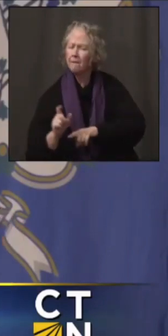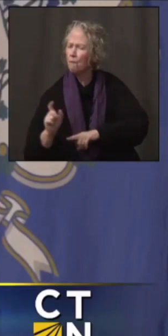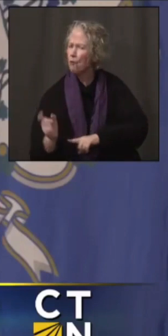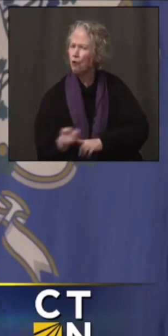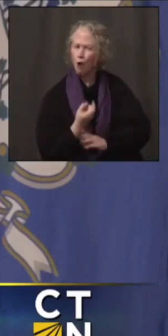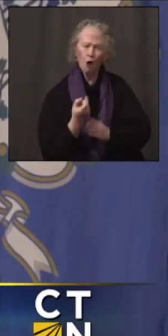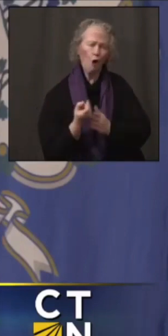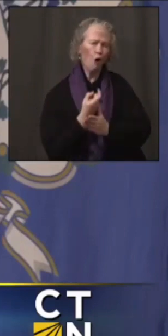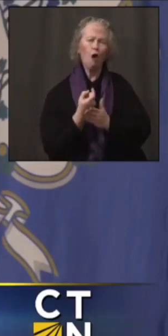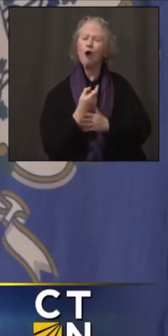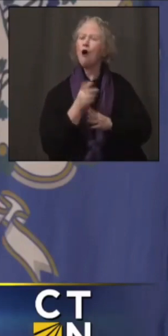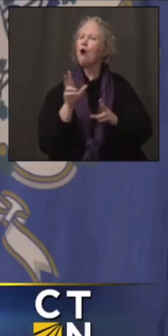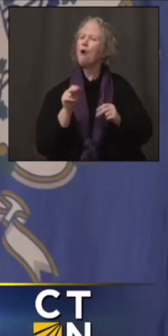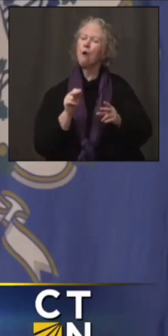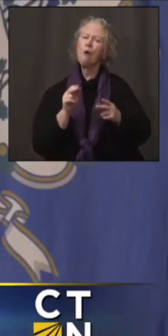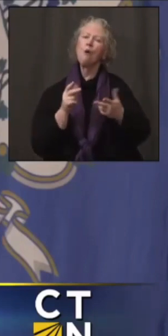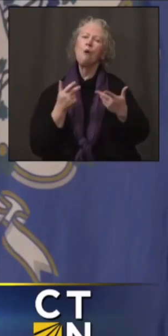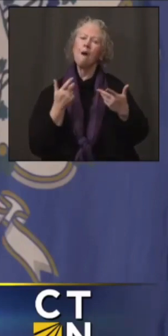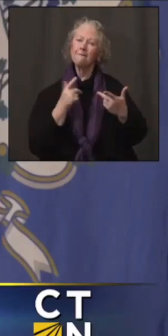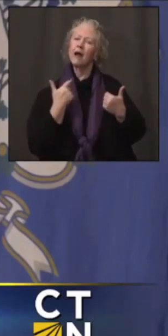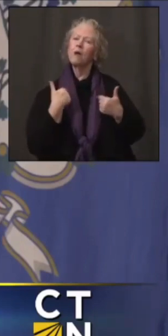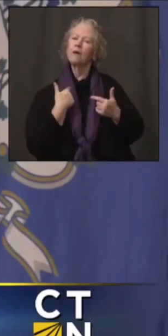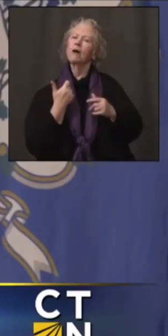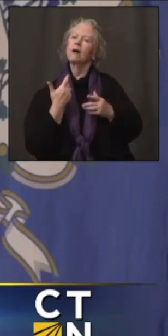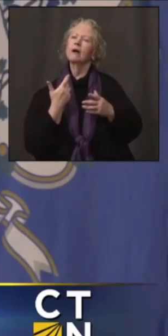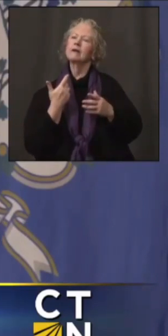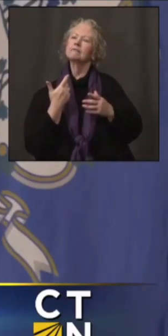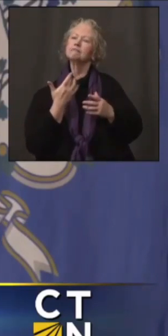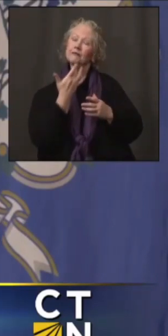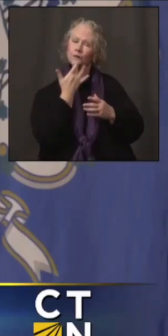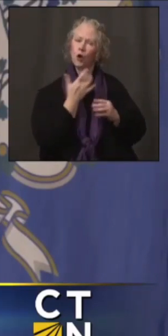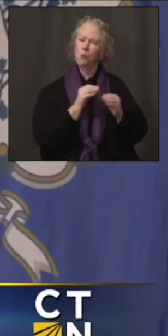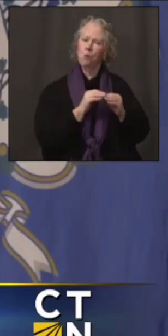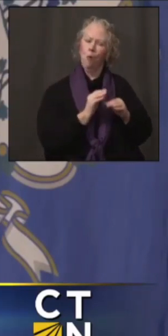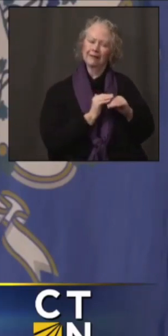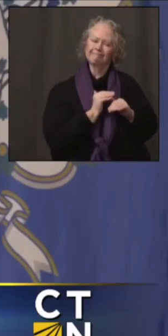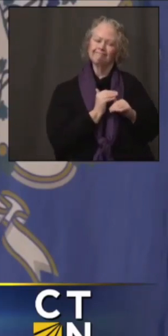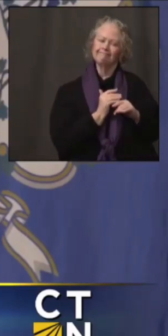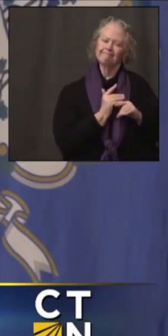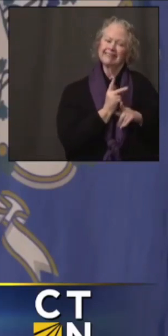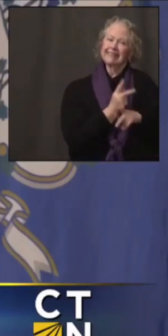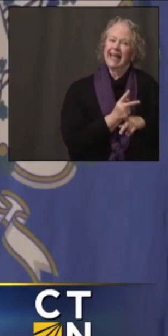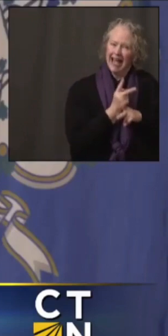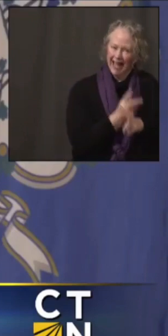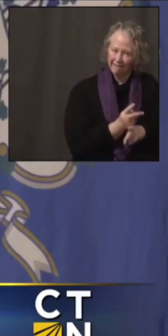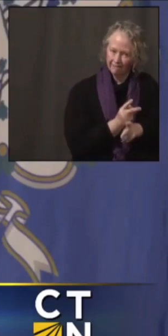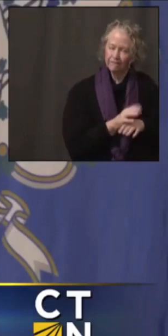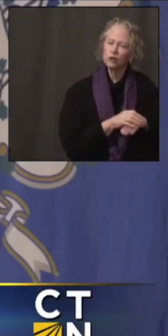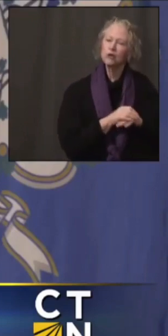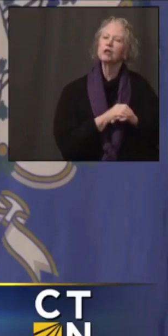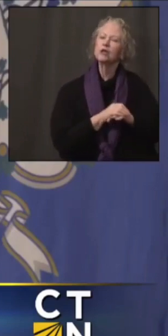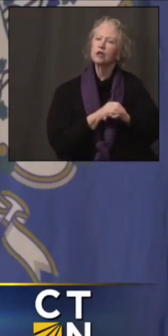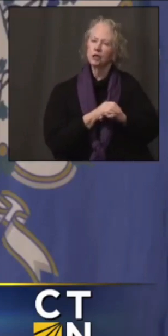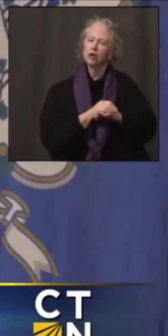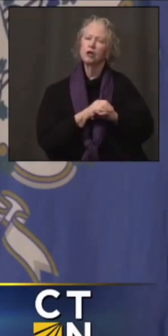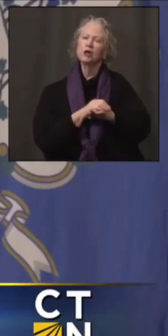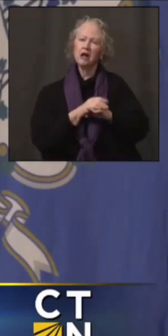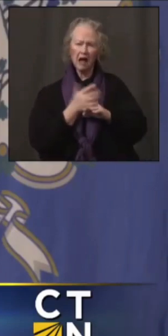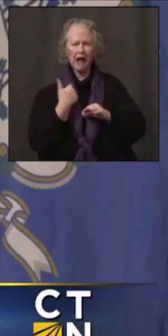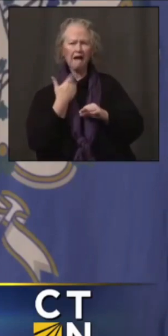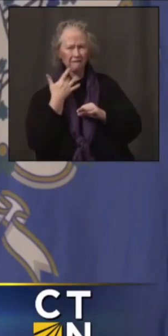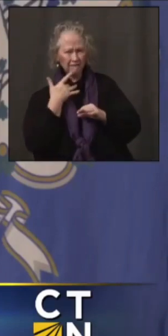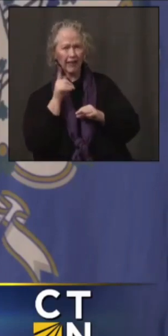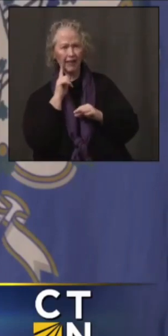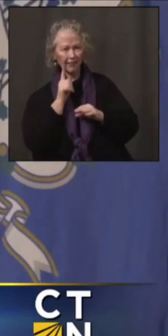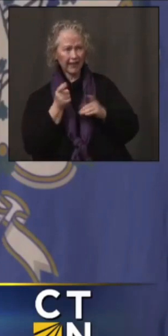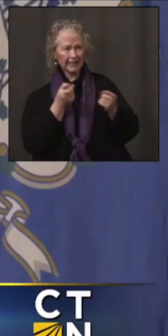I'm saying that's why we continue to err on the side of caution. And I think you're going to be able to see some people doing some of that skating pretty